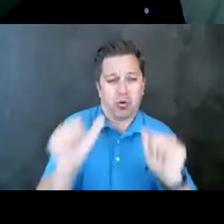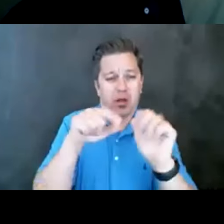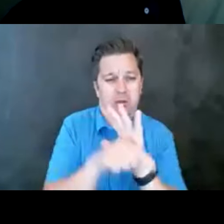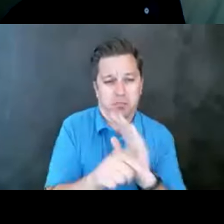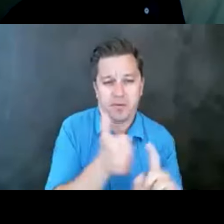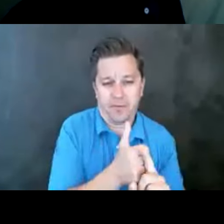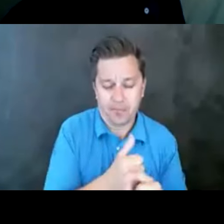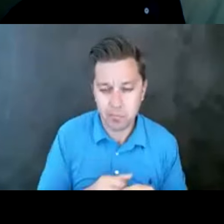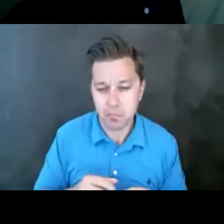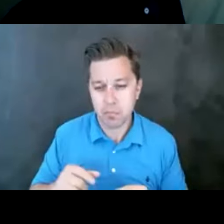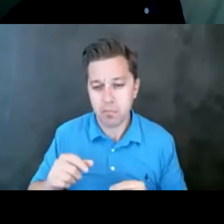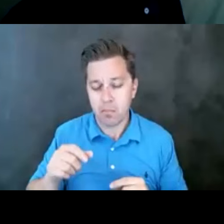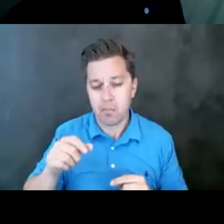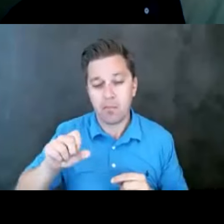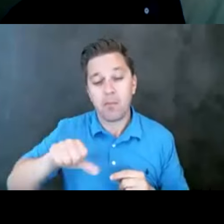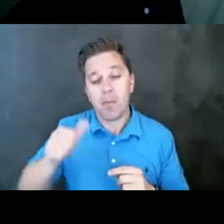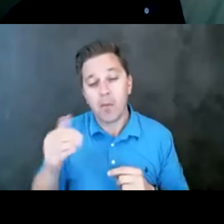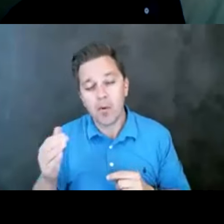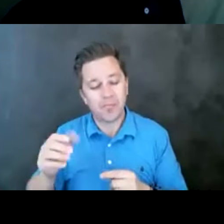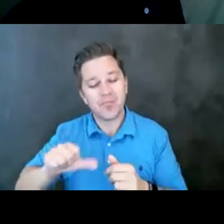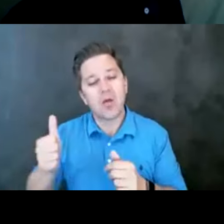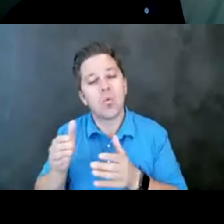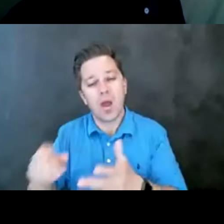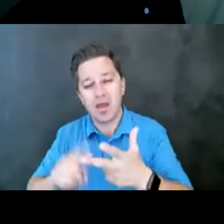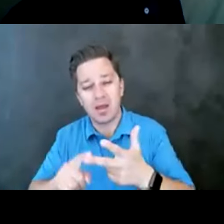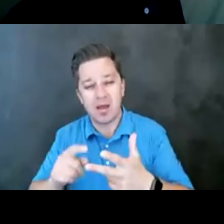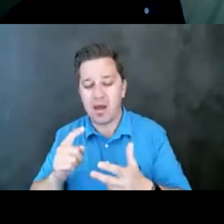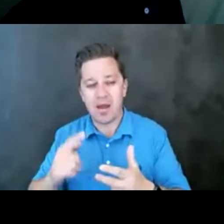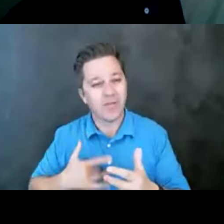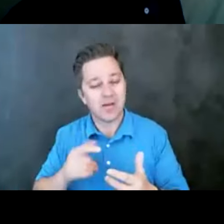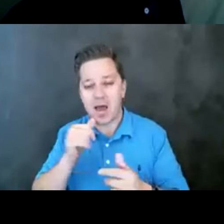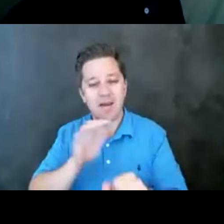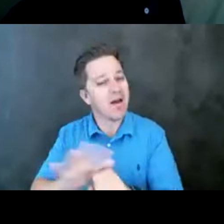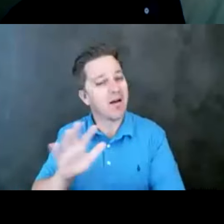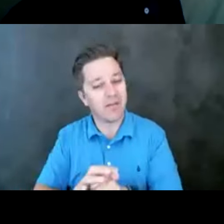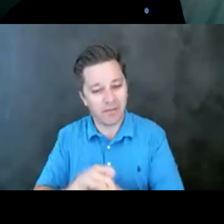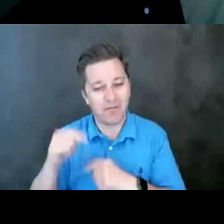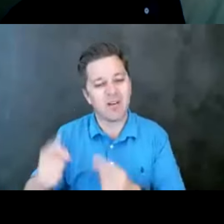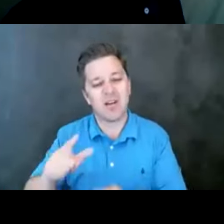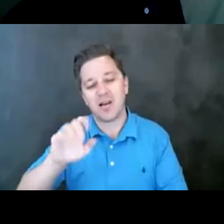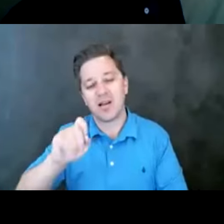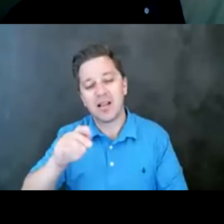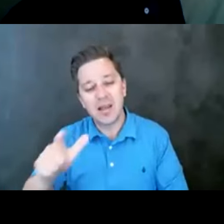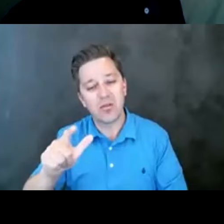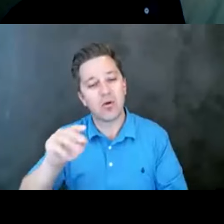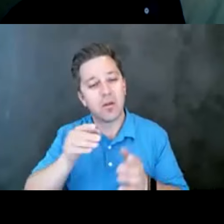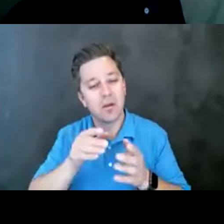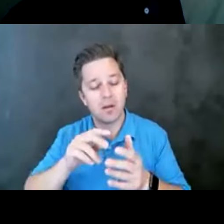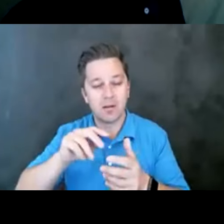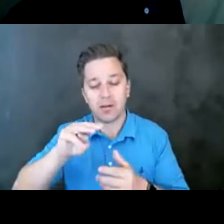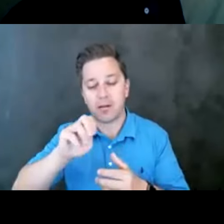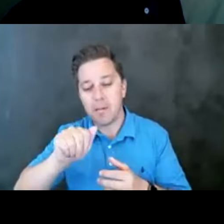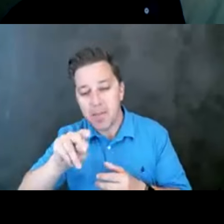not quite robust enough is lethal means counseling. So that is counseling for health care providers, mental health professionals,